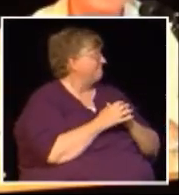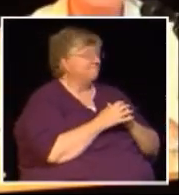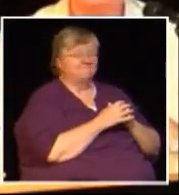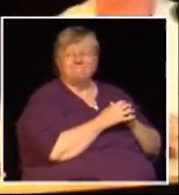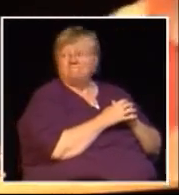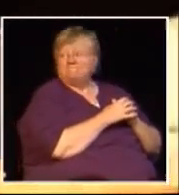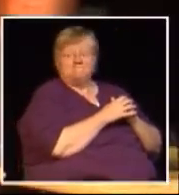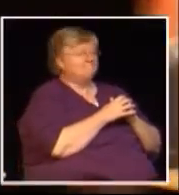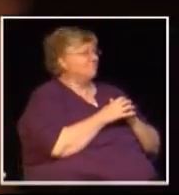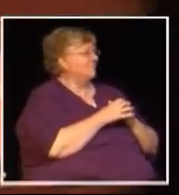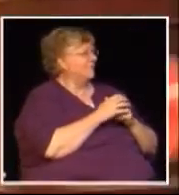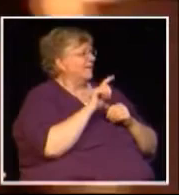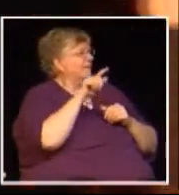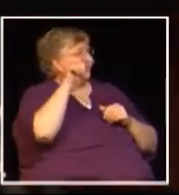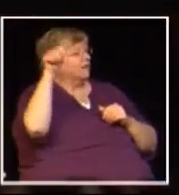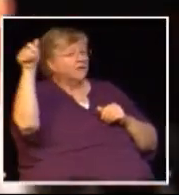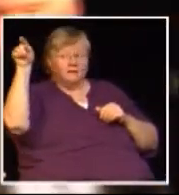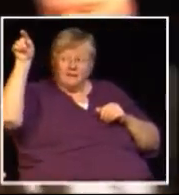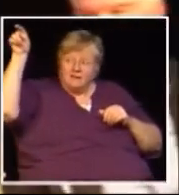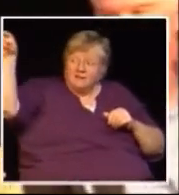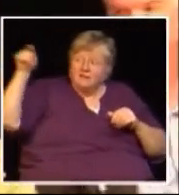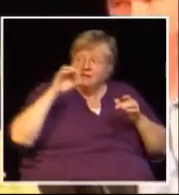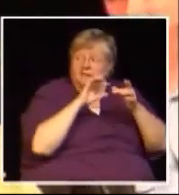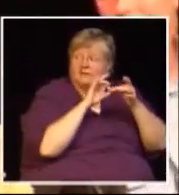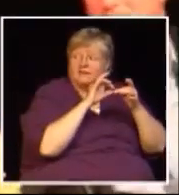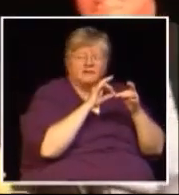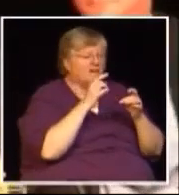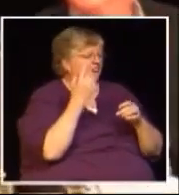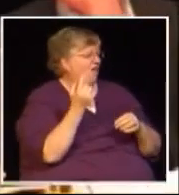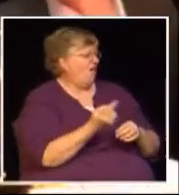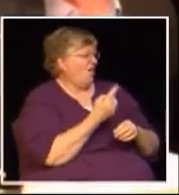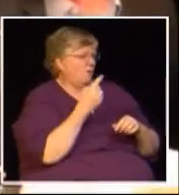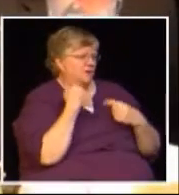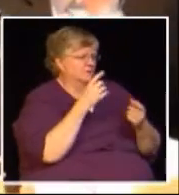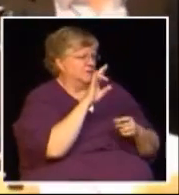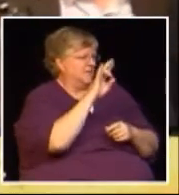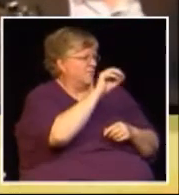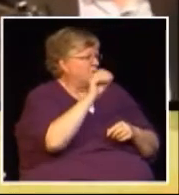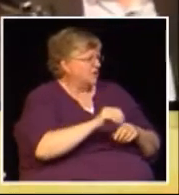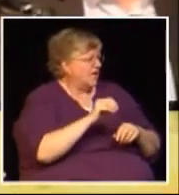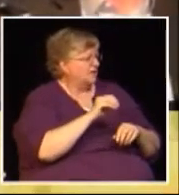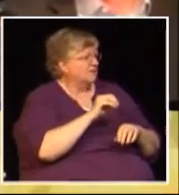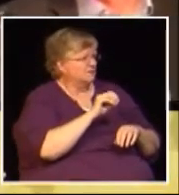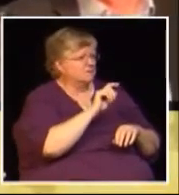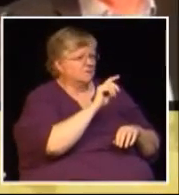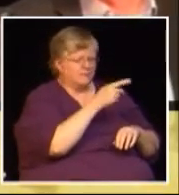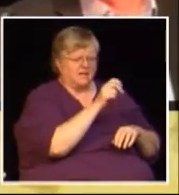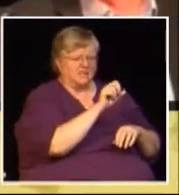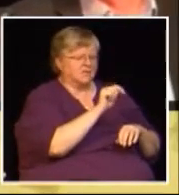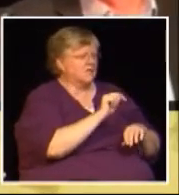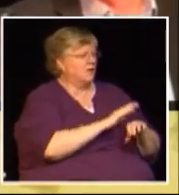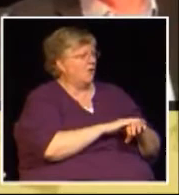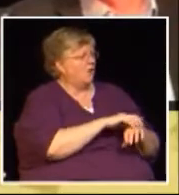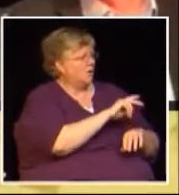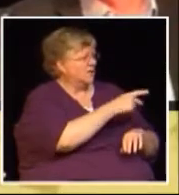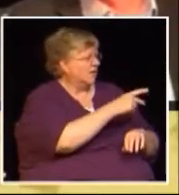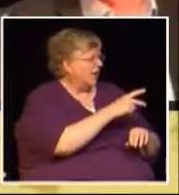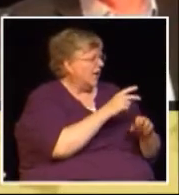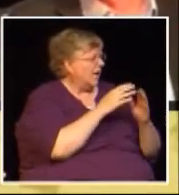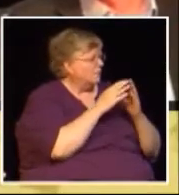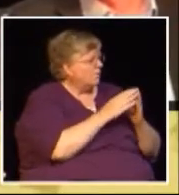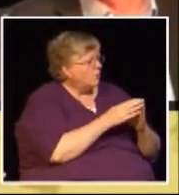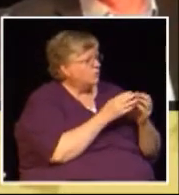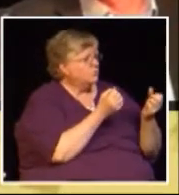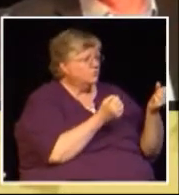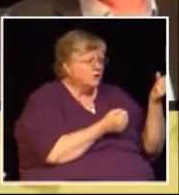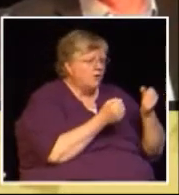I'll provide a comment to that so there's always been 7% PST on used automobiles